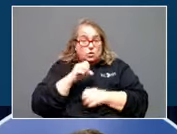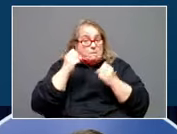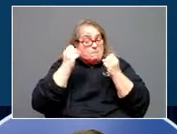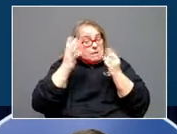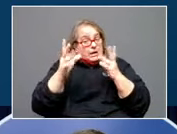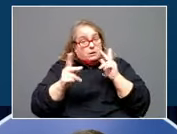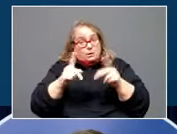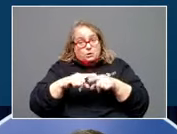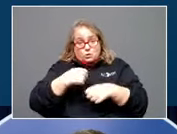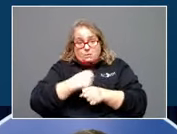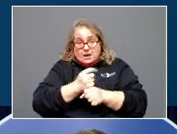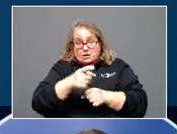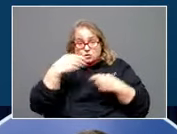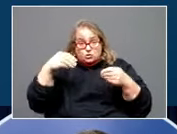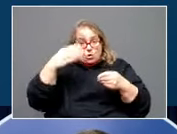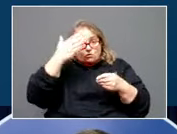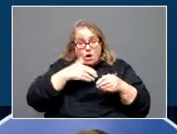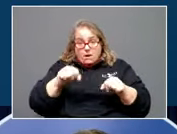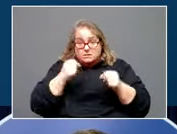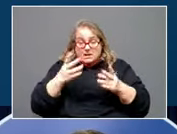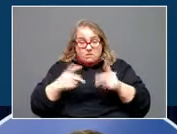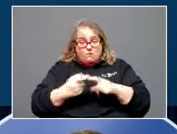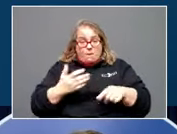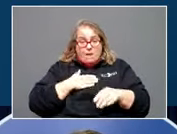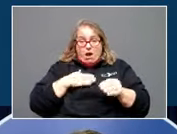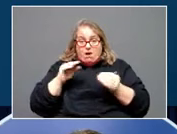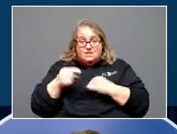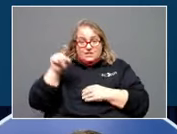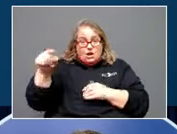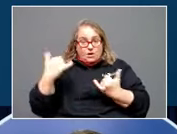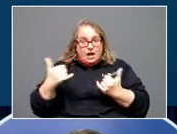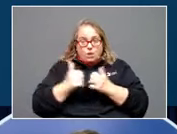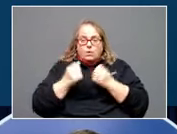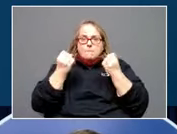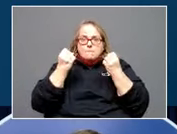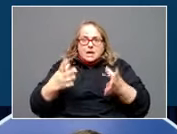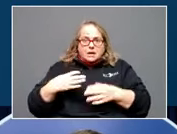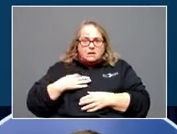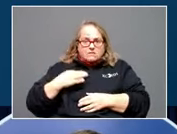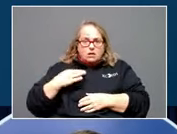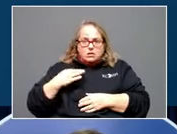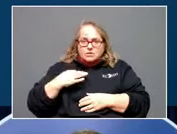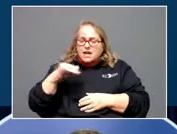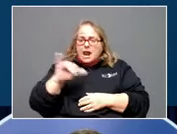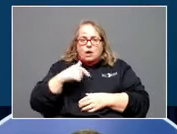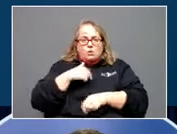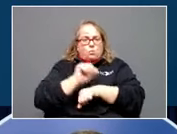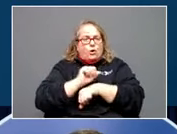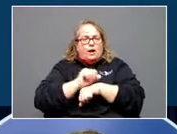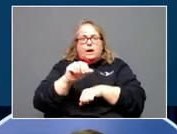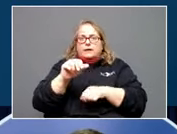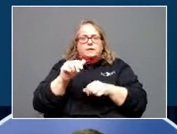A lot of folks from my office are down there right now with a ton of volunteers. It's like we're working a mini UPS. It is